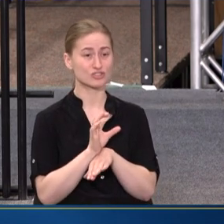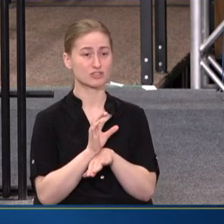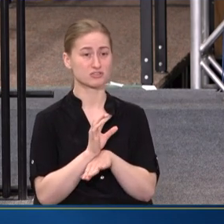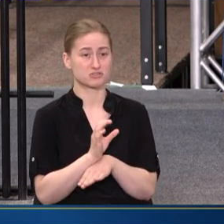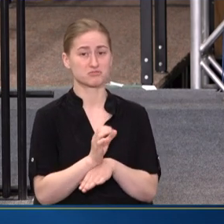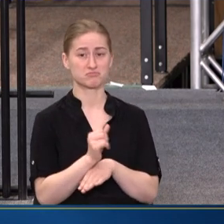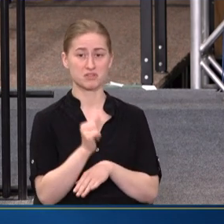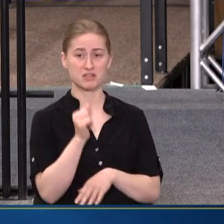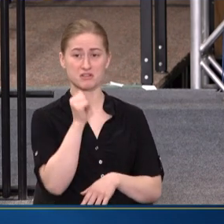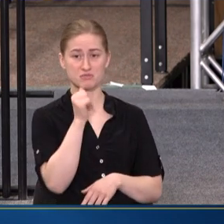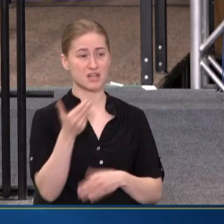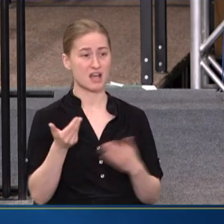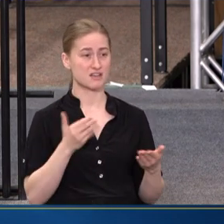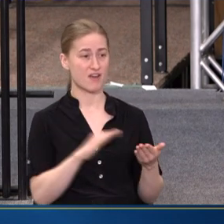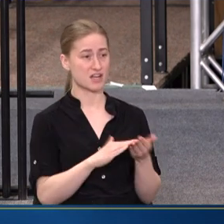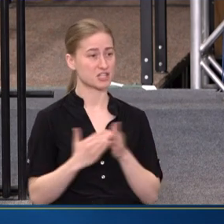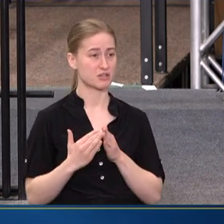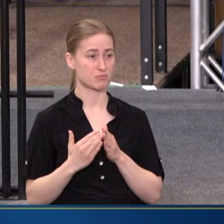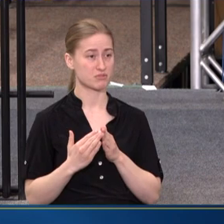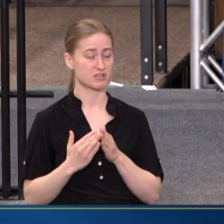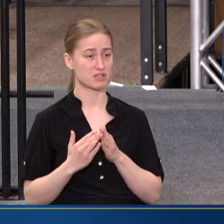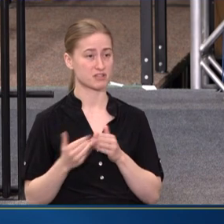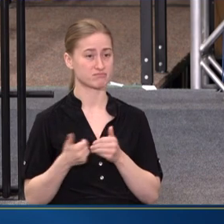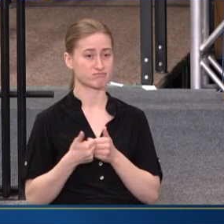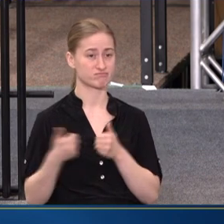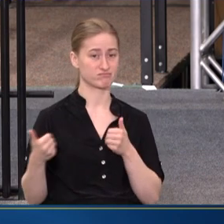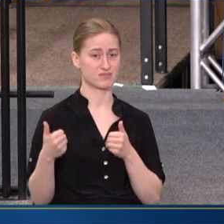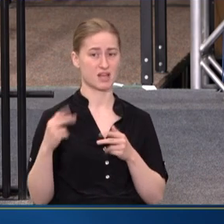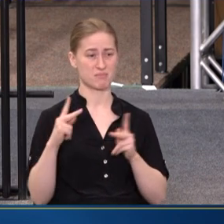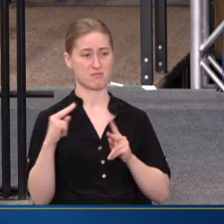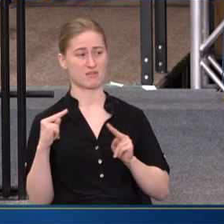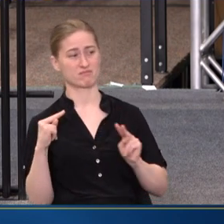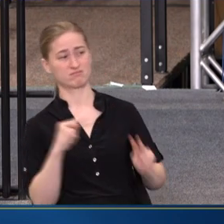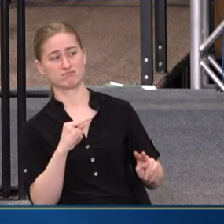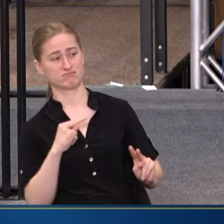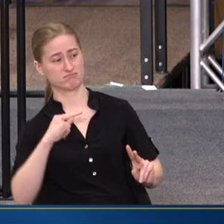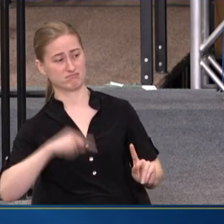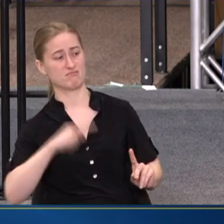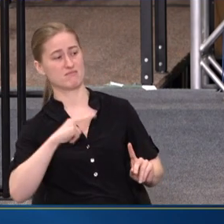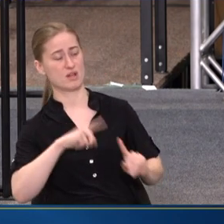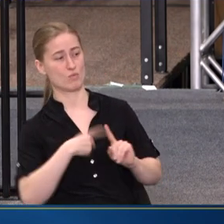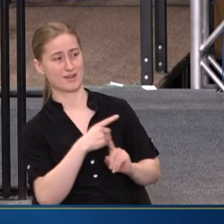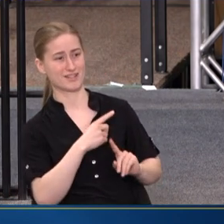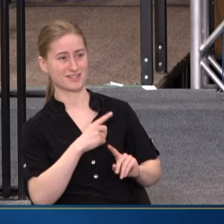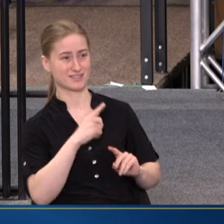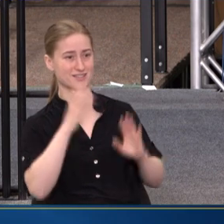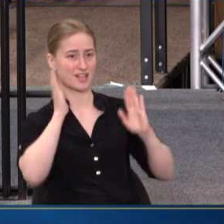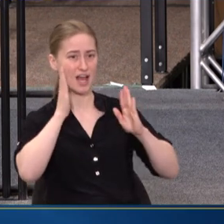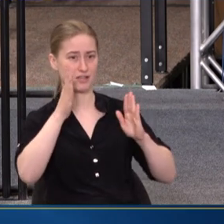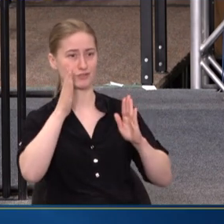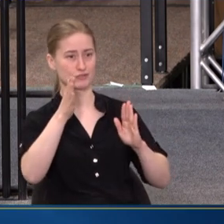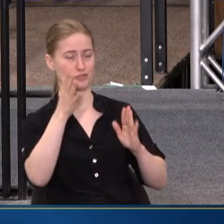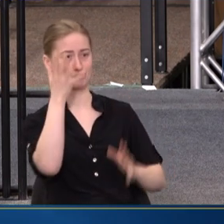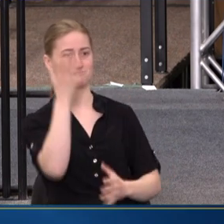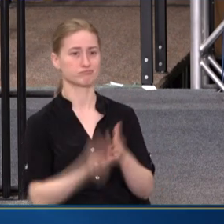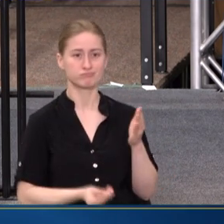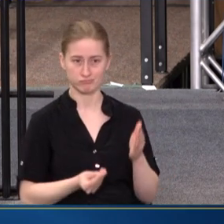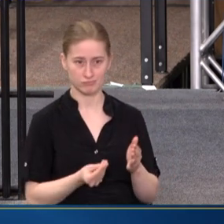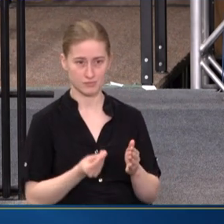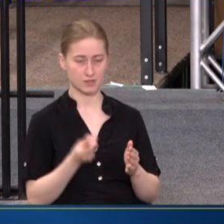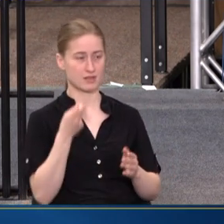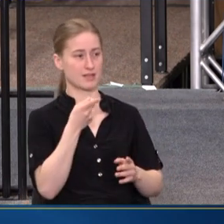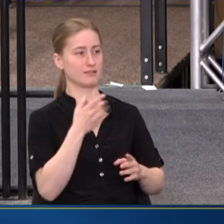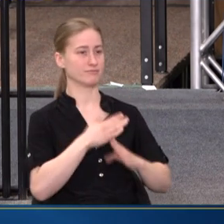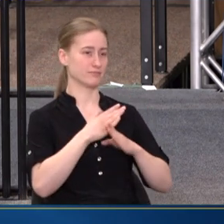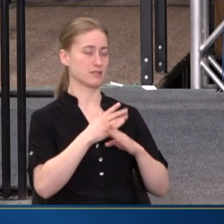LONGER AN INVITING COMMUNITY. THE LOOKS OF ANNOYANCE THAT WE WERE GIVEN WHEN HIS LACK OF ATTENTIVENESS GOT